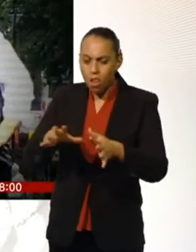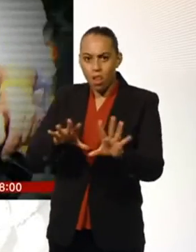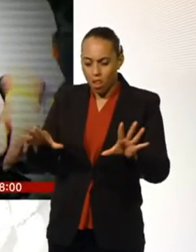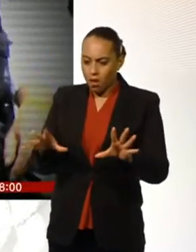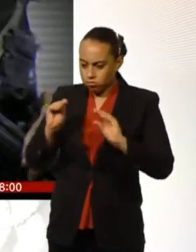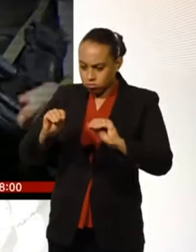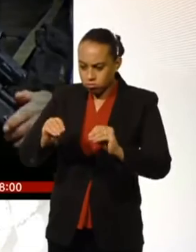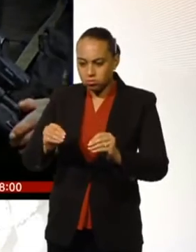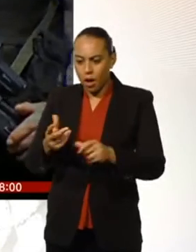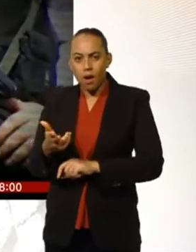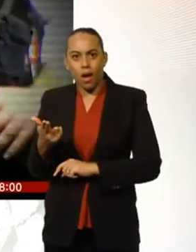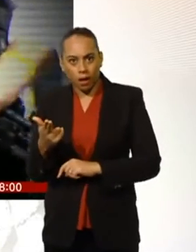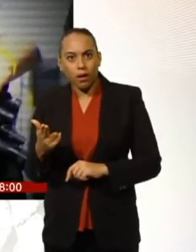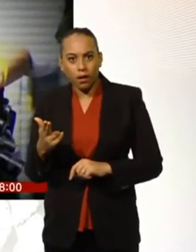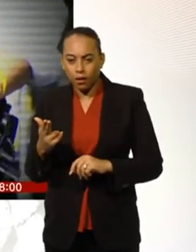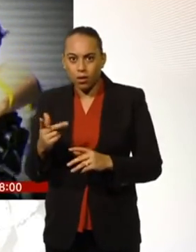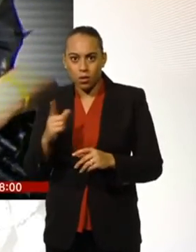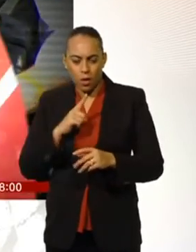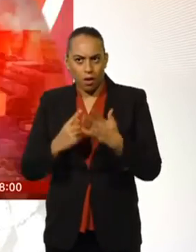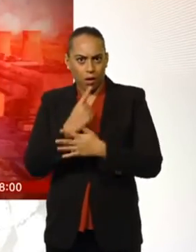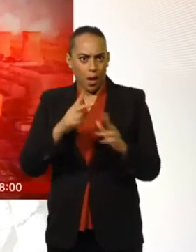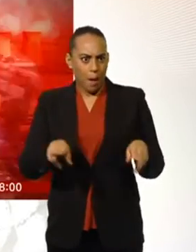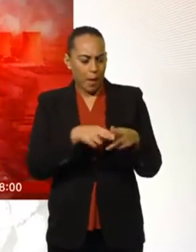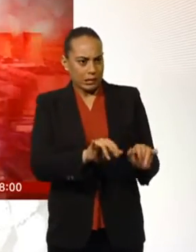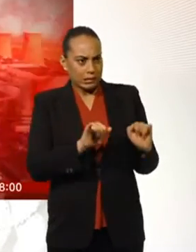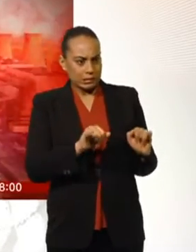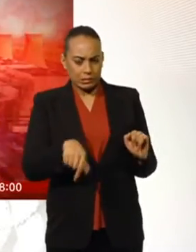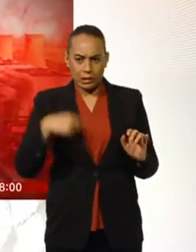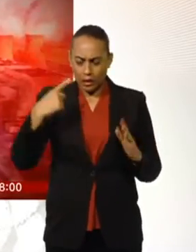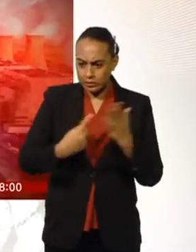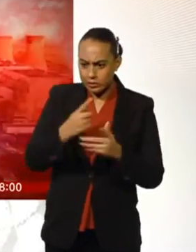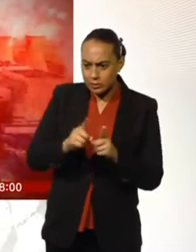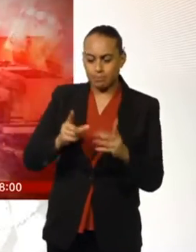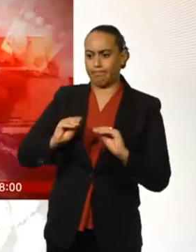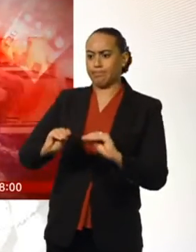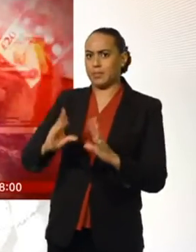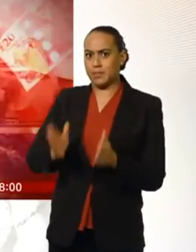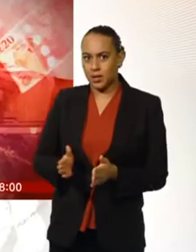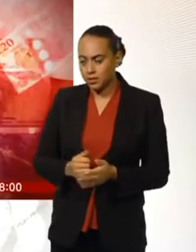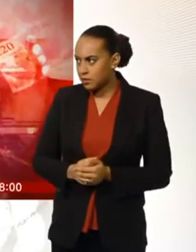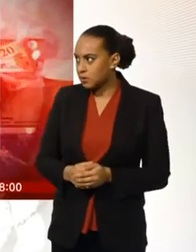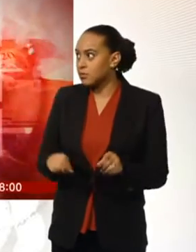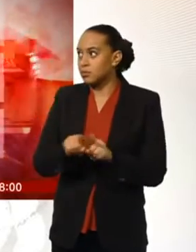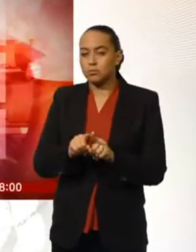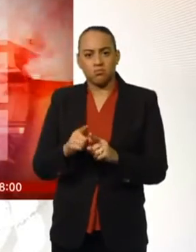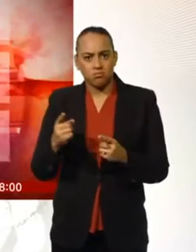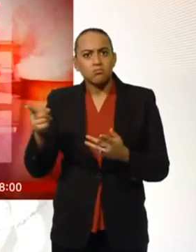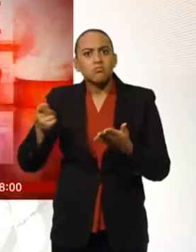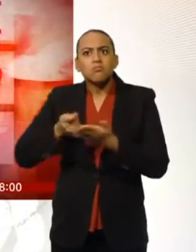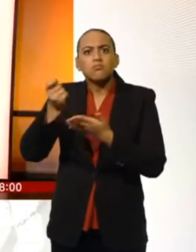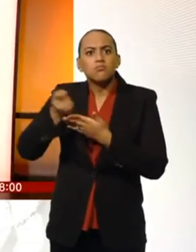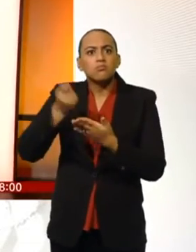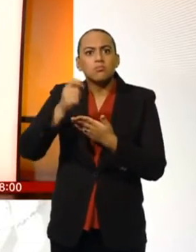guns in response to the Paris attacks. The big energy firms are put under pressure to cut prices after huge falls in their wholesale